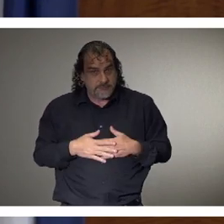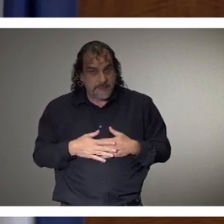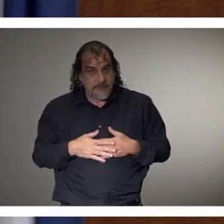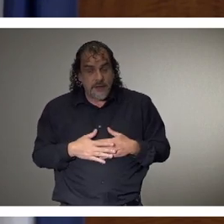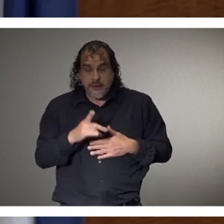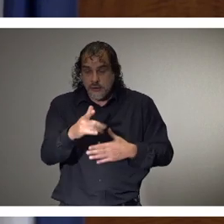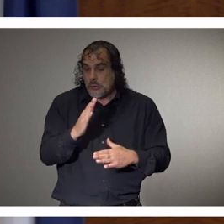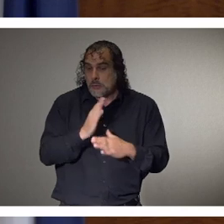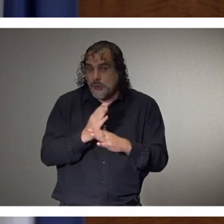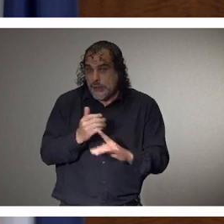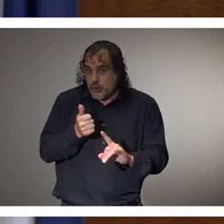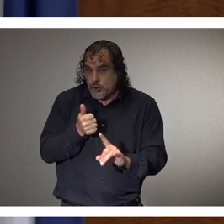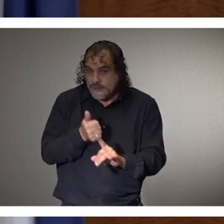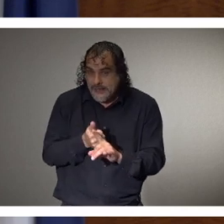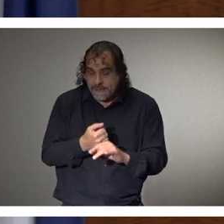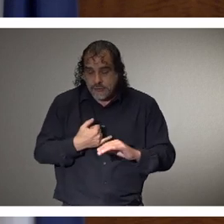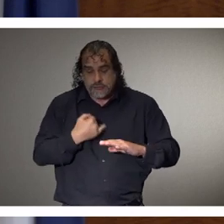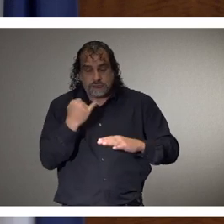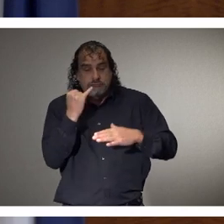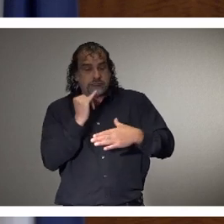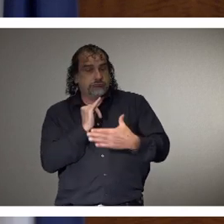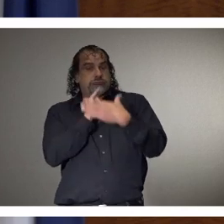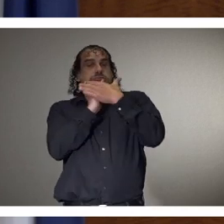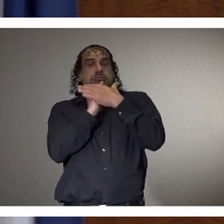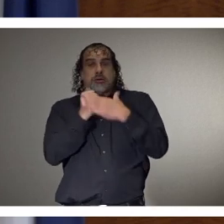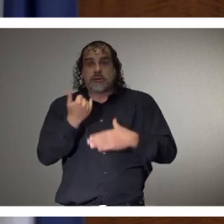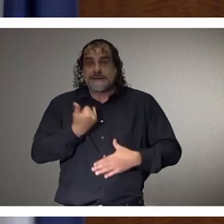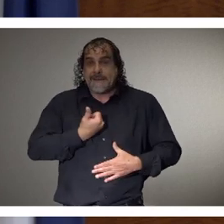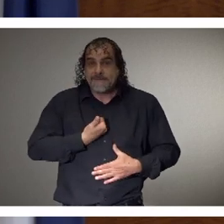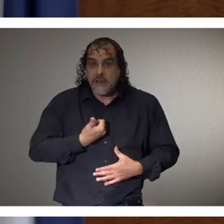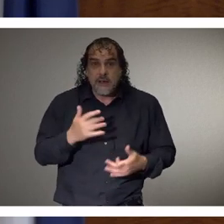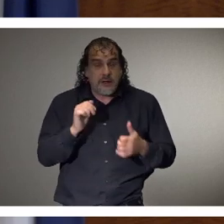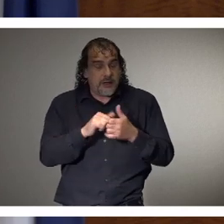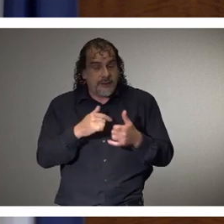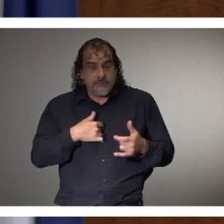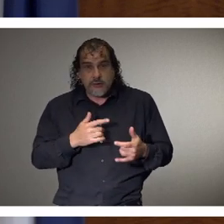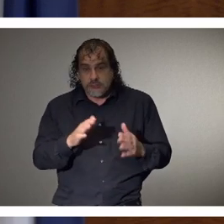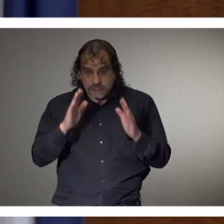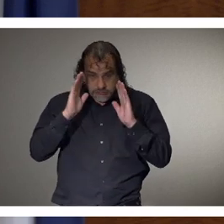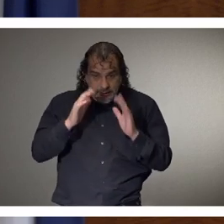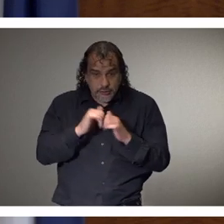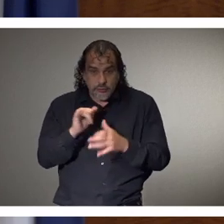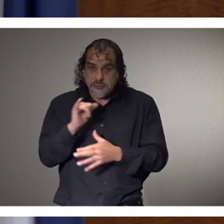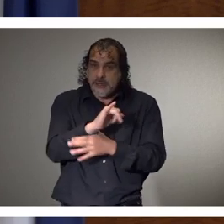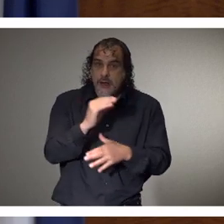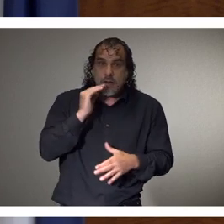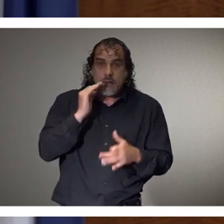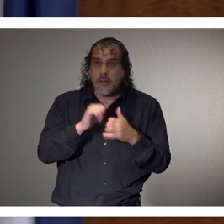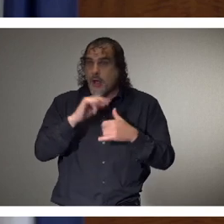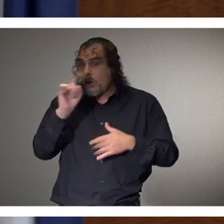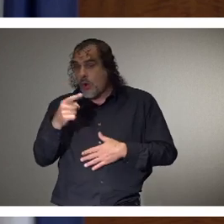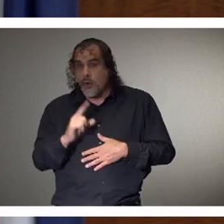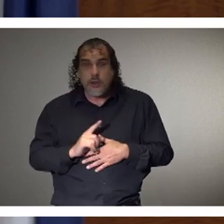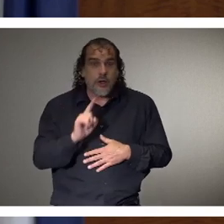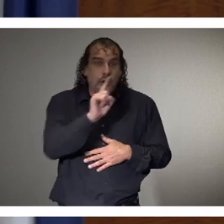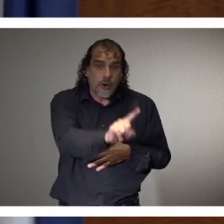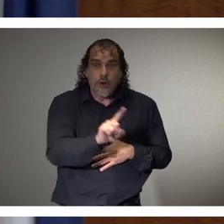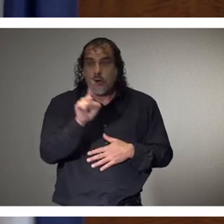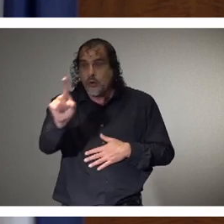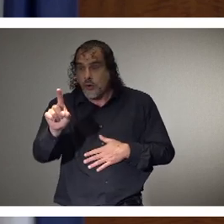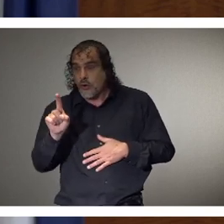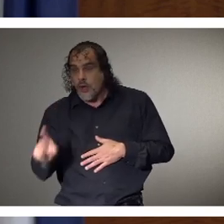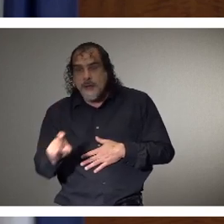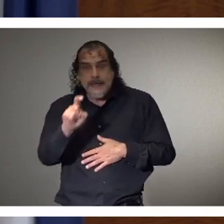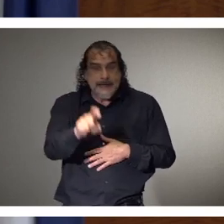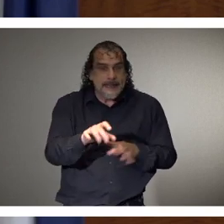take care of yourself, if you self-isolate, if you adhere to the shelter-in-place order, if you only go, uh, to your essential